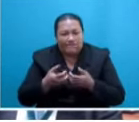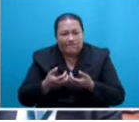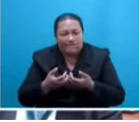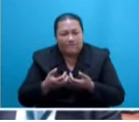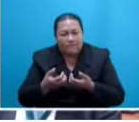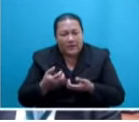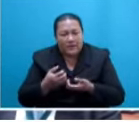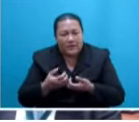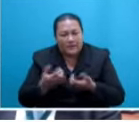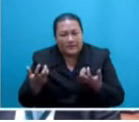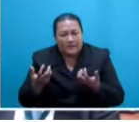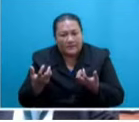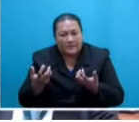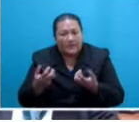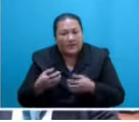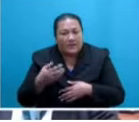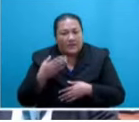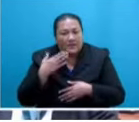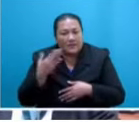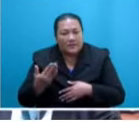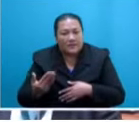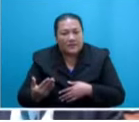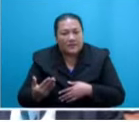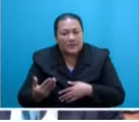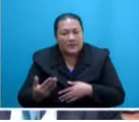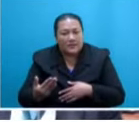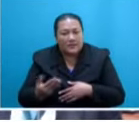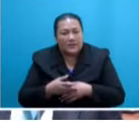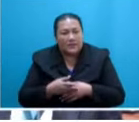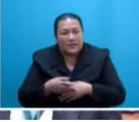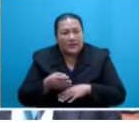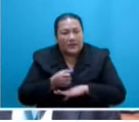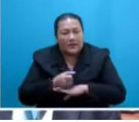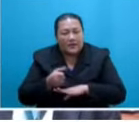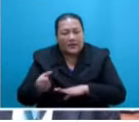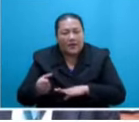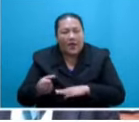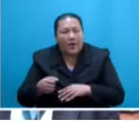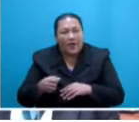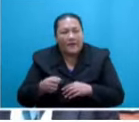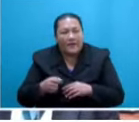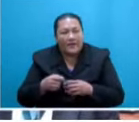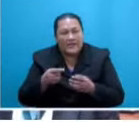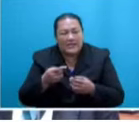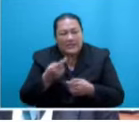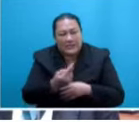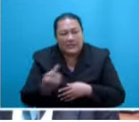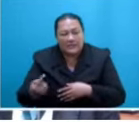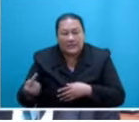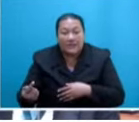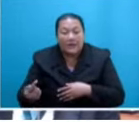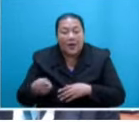the Government's agenda that is usually pronounced on the occasion of the opening of each session of Parliament. If that is so